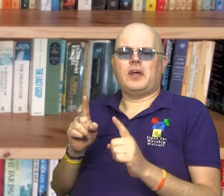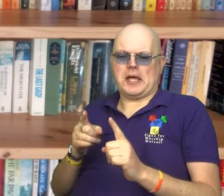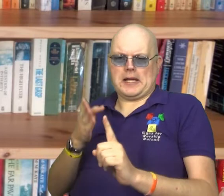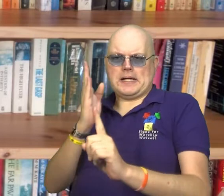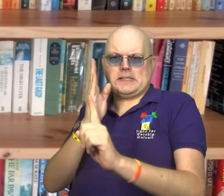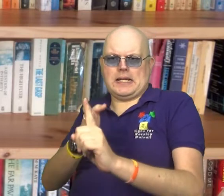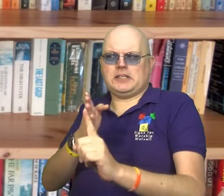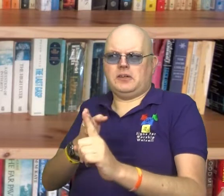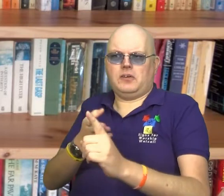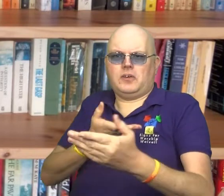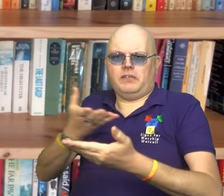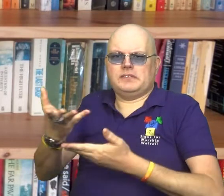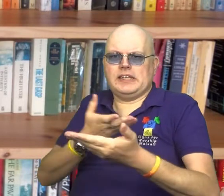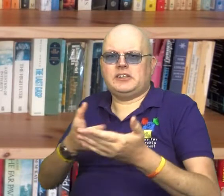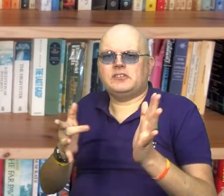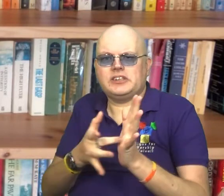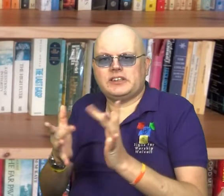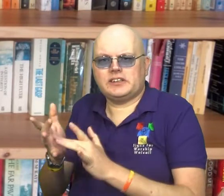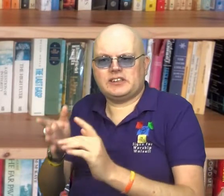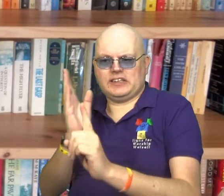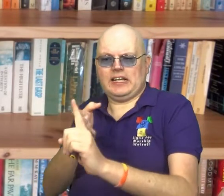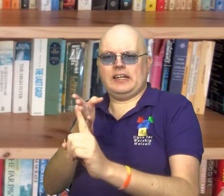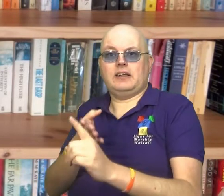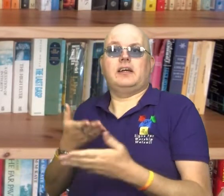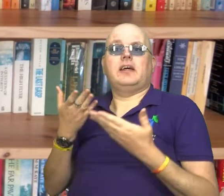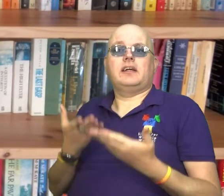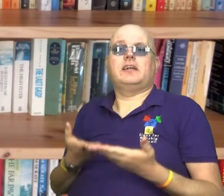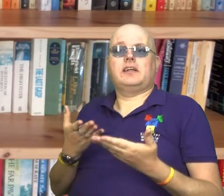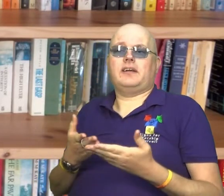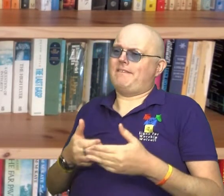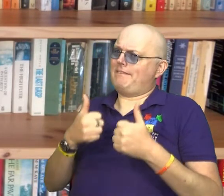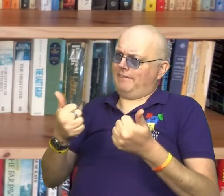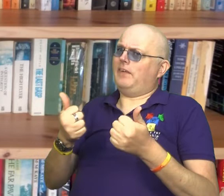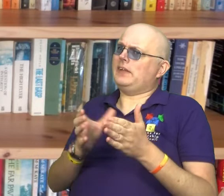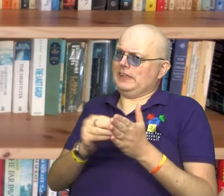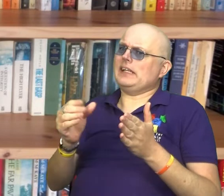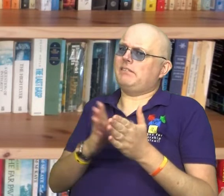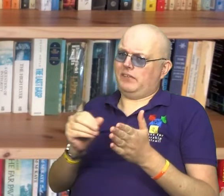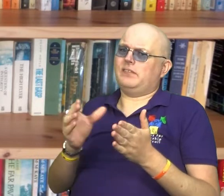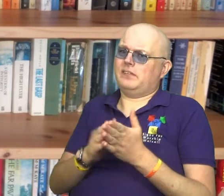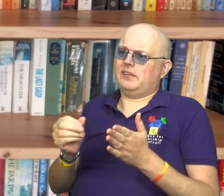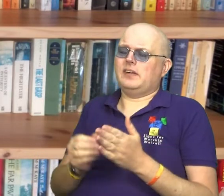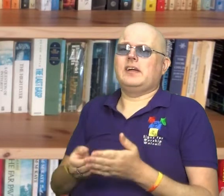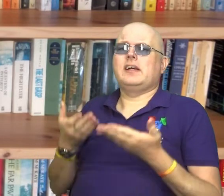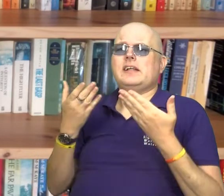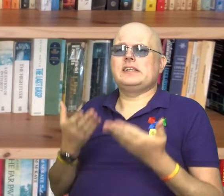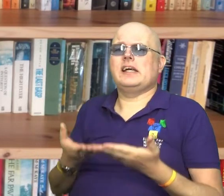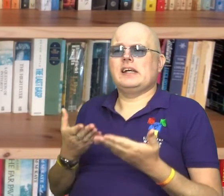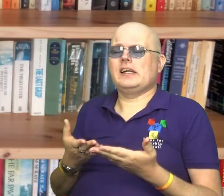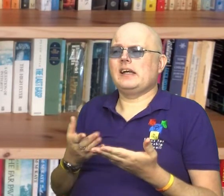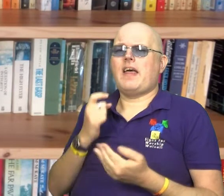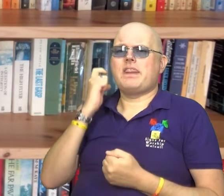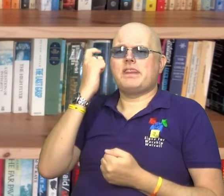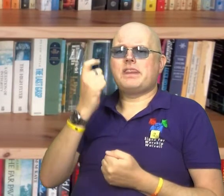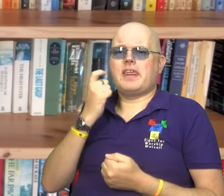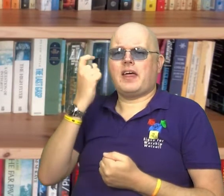intentional conversations about Jesus. Well, today is a great example of that. Today,